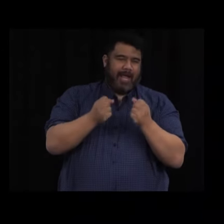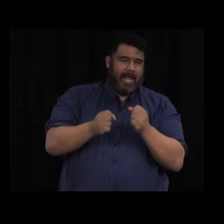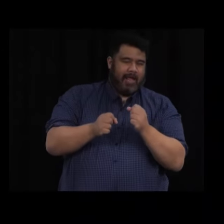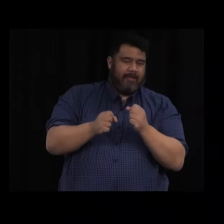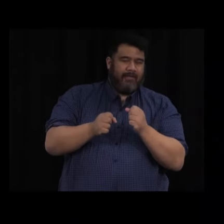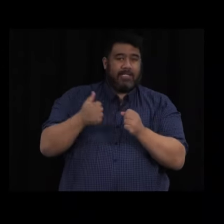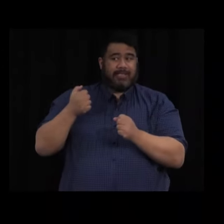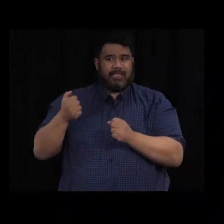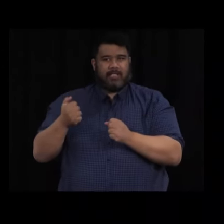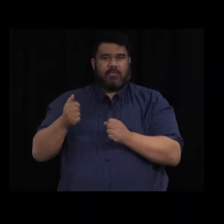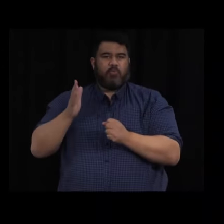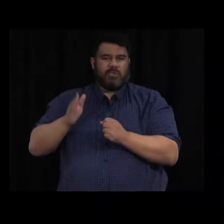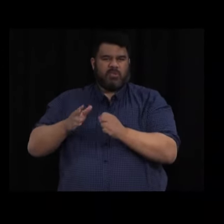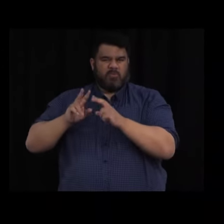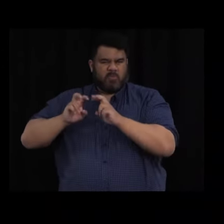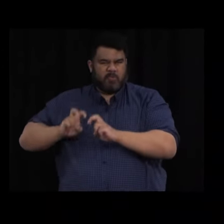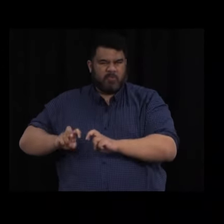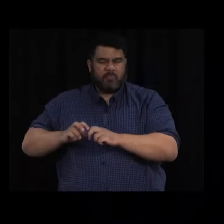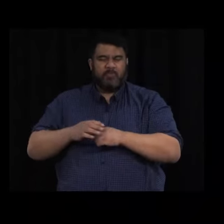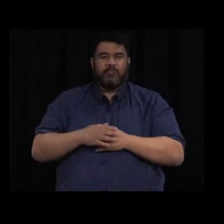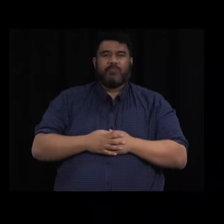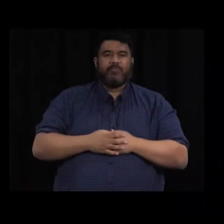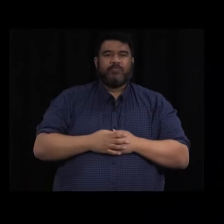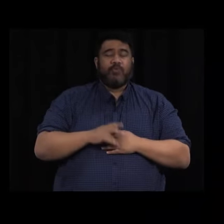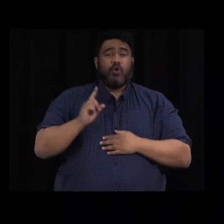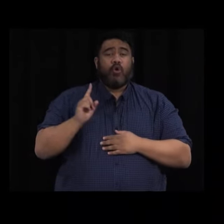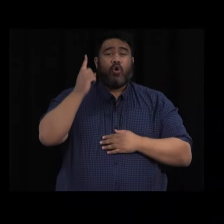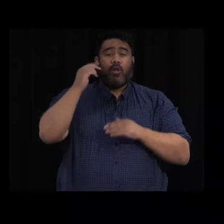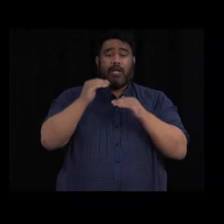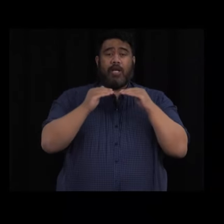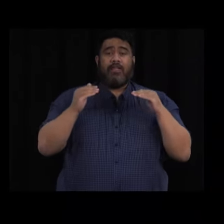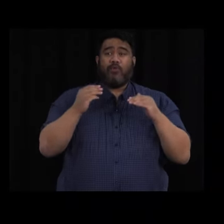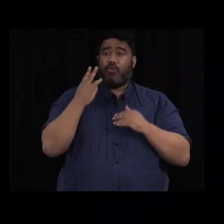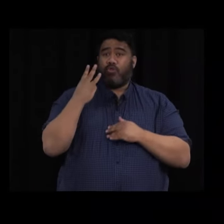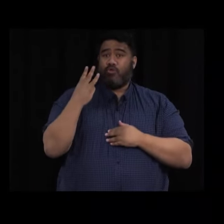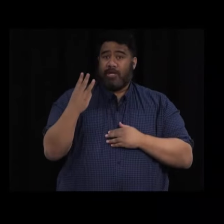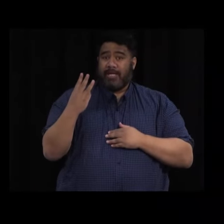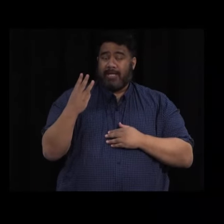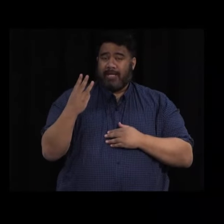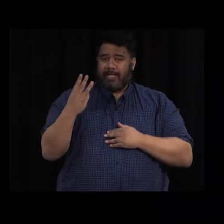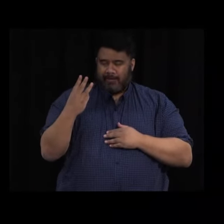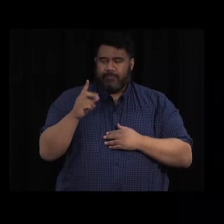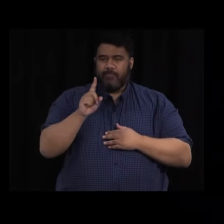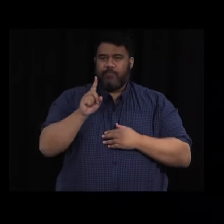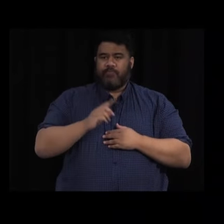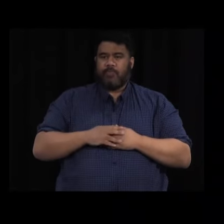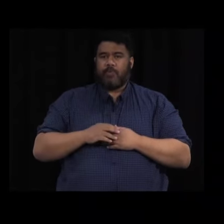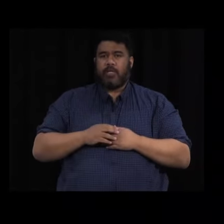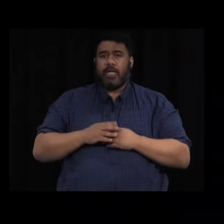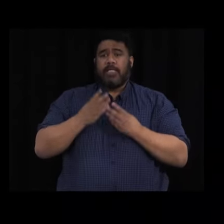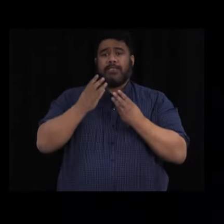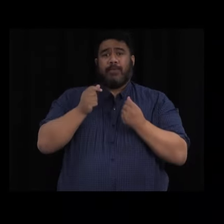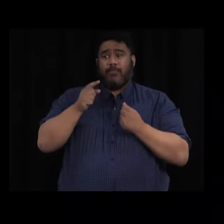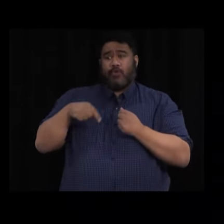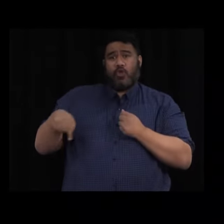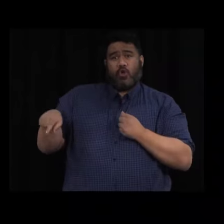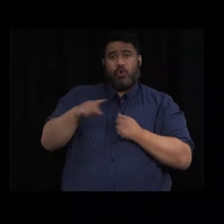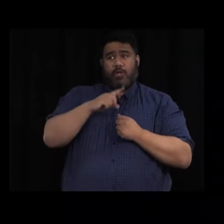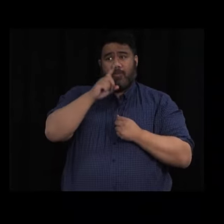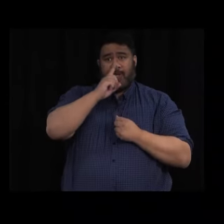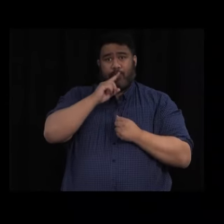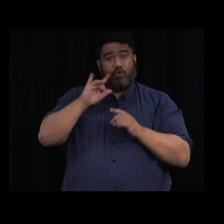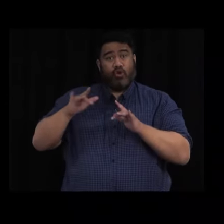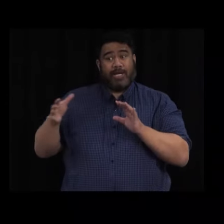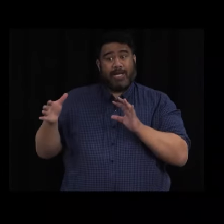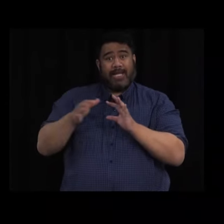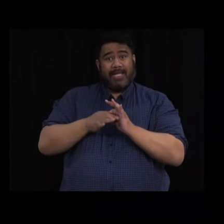Now that Auckland is at Alert Level 3, some of our cases today may have been working in essential or permitted businesses. These are the ones we haven't